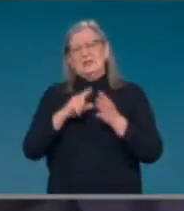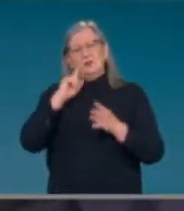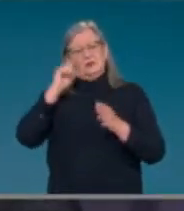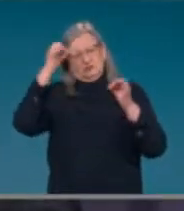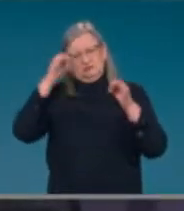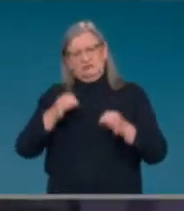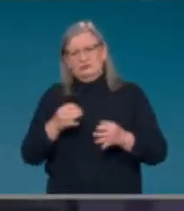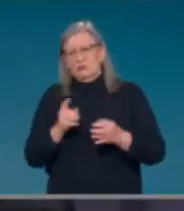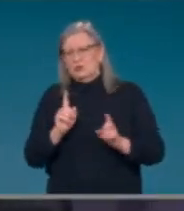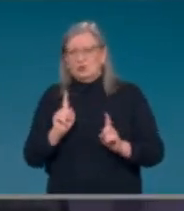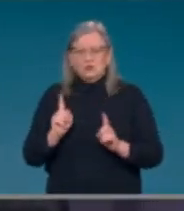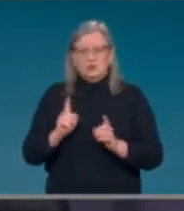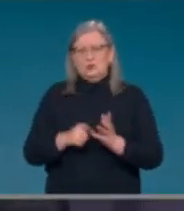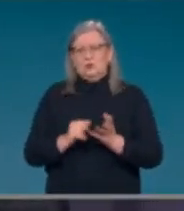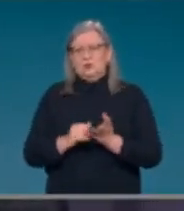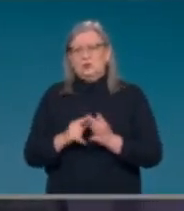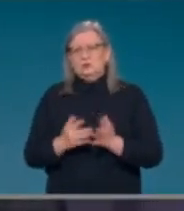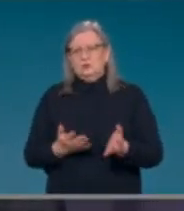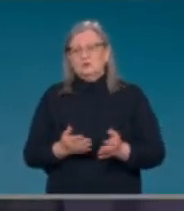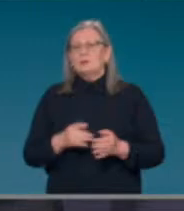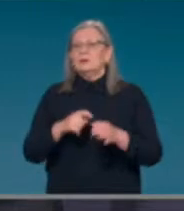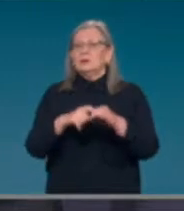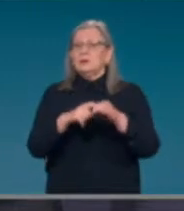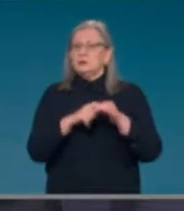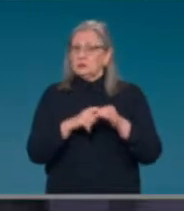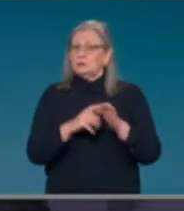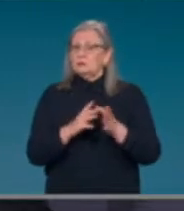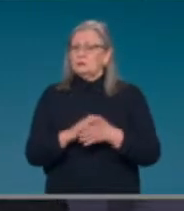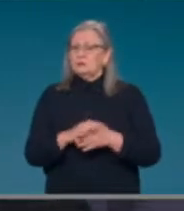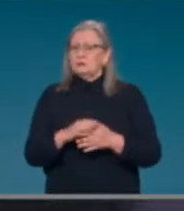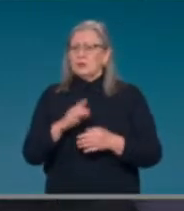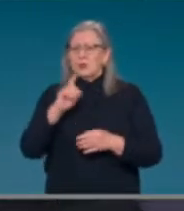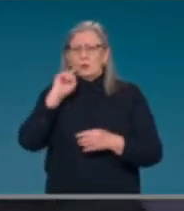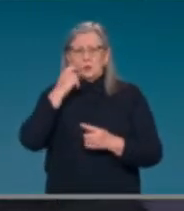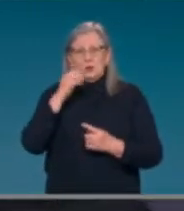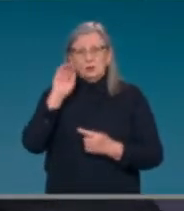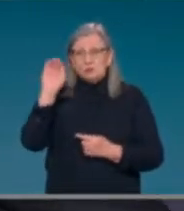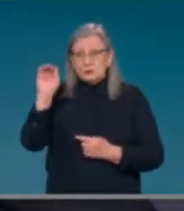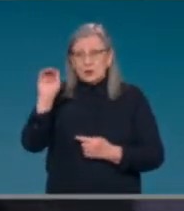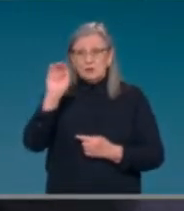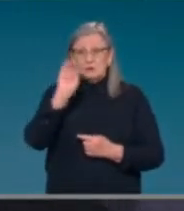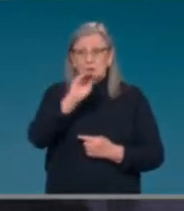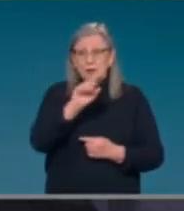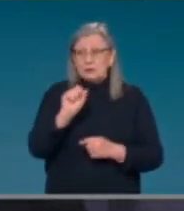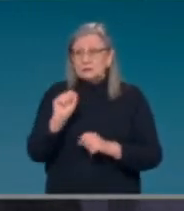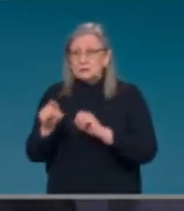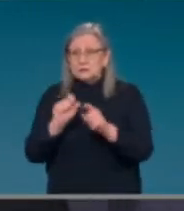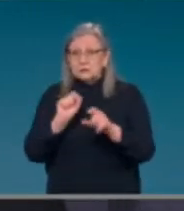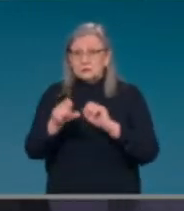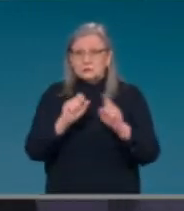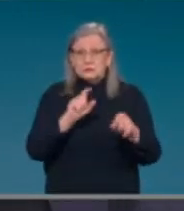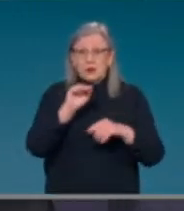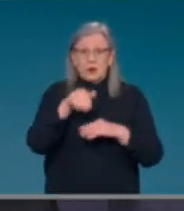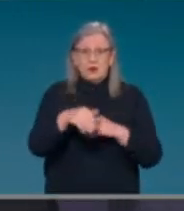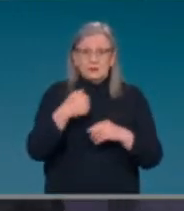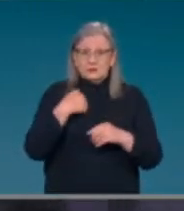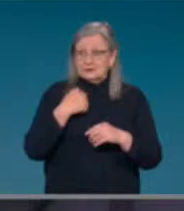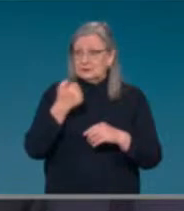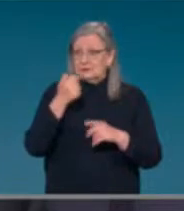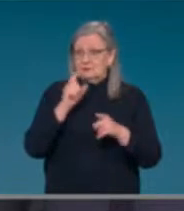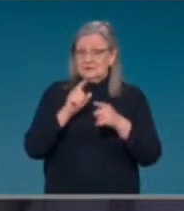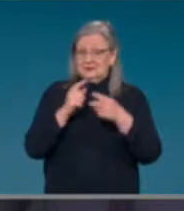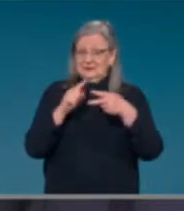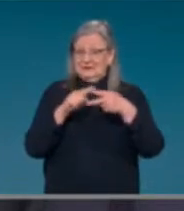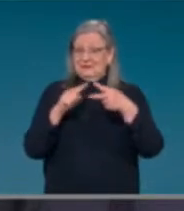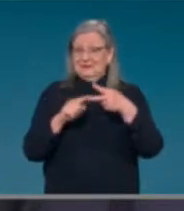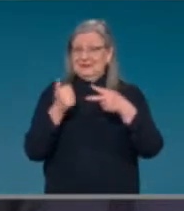will there be reminder messages sent out to people that your six months has now passed, or is it incumbent on you to do it? And, Professor Skerritt, can I ask you, is